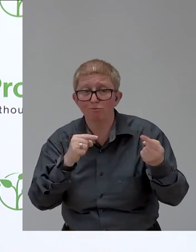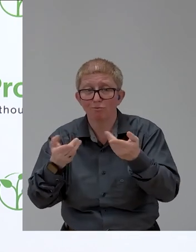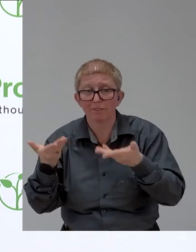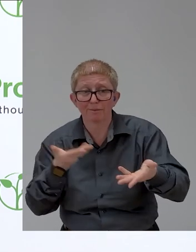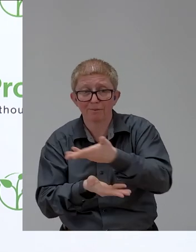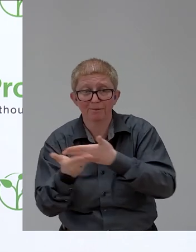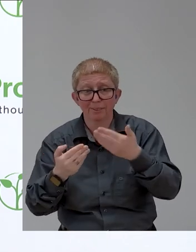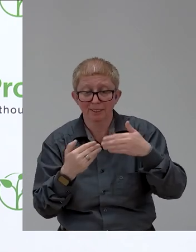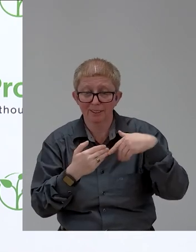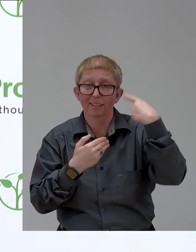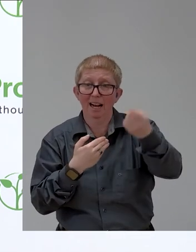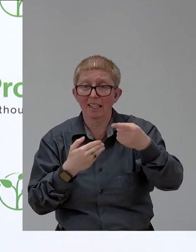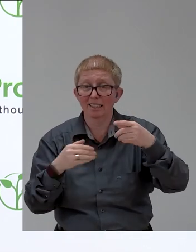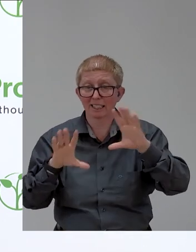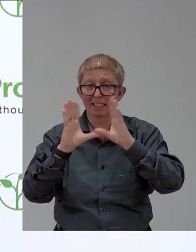Project conference. It's really exciting to have both on you.